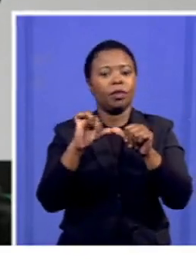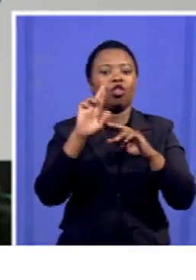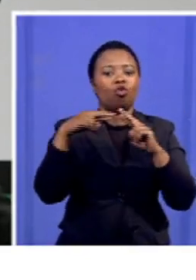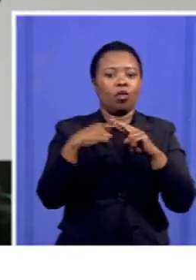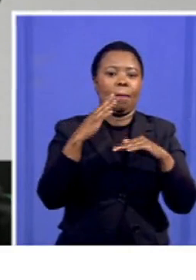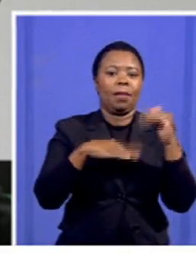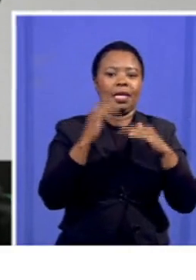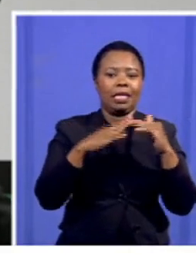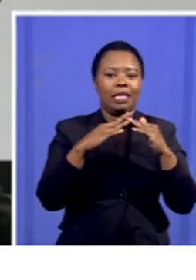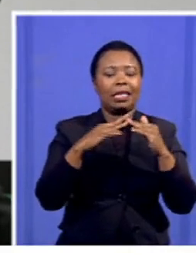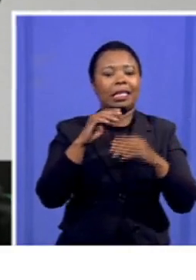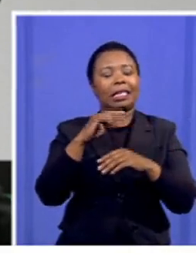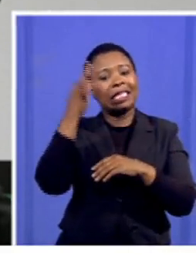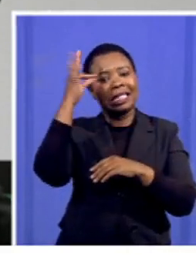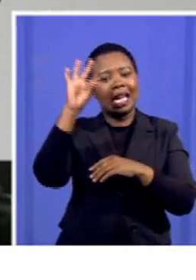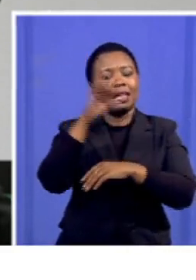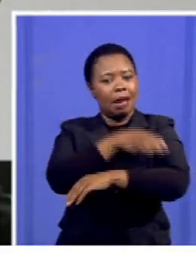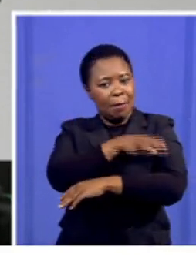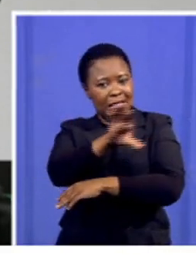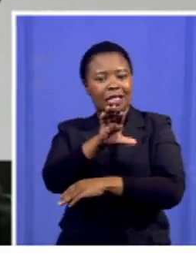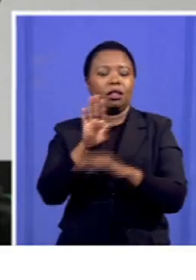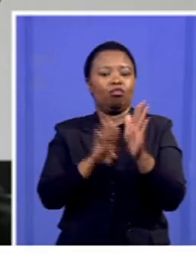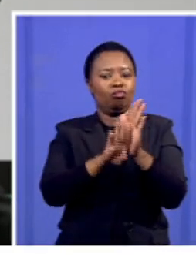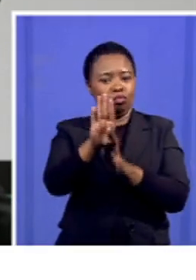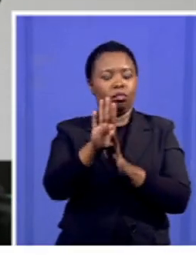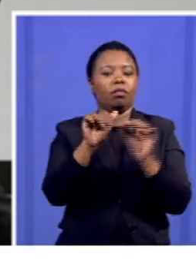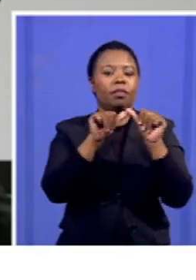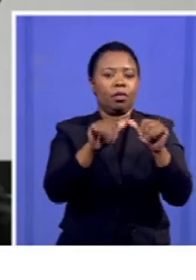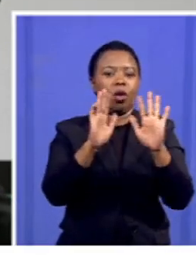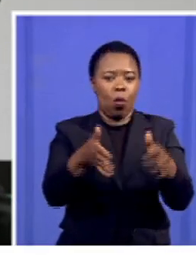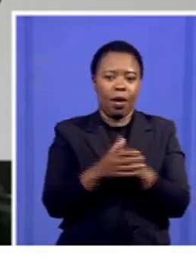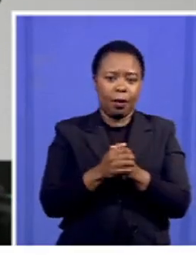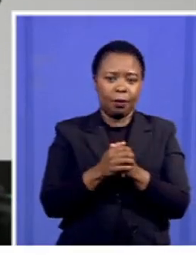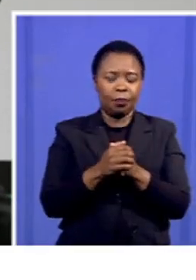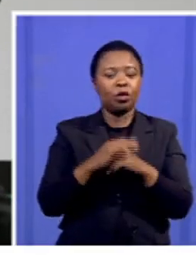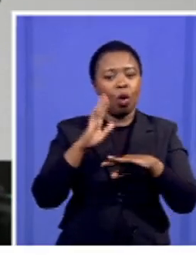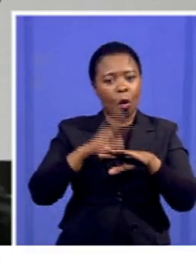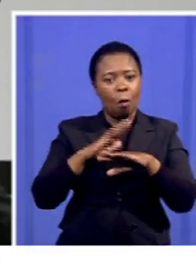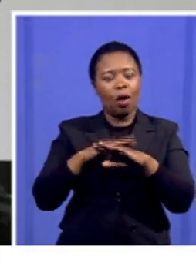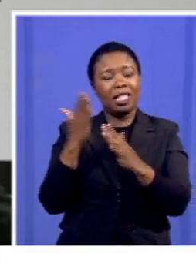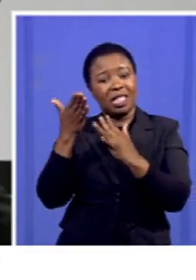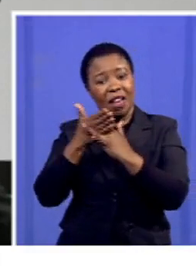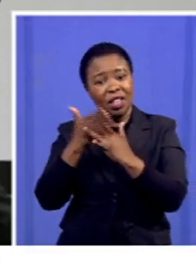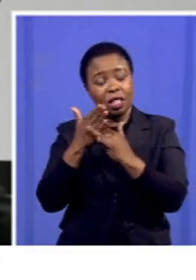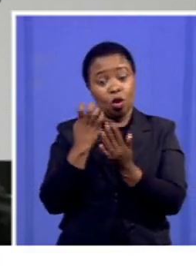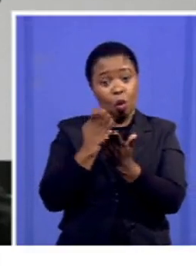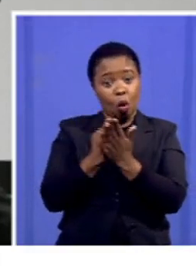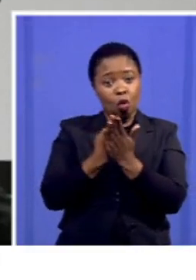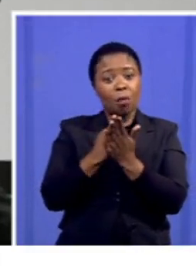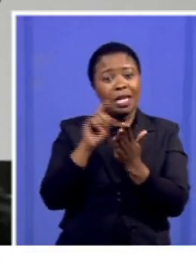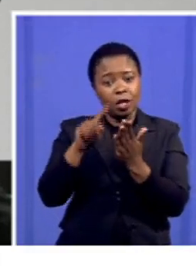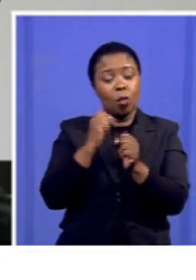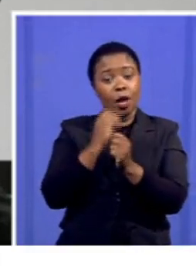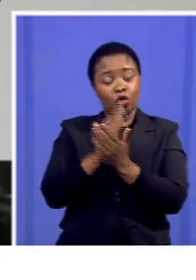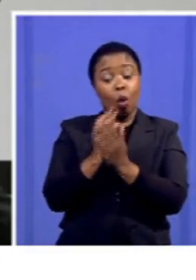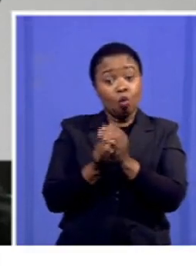expand the state capacity in the economy so that, if necessary, it will be able to make economic interventions which facilitate the growth and